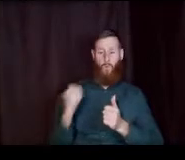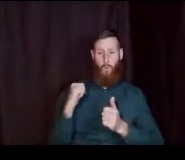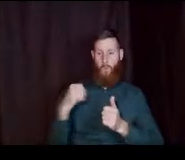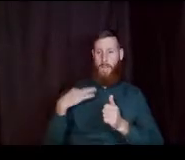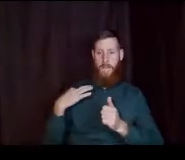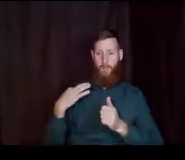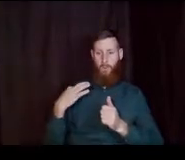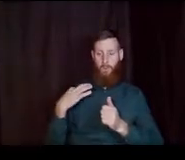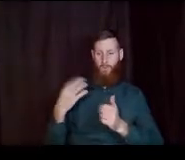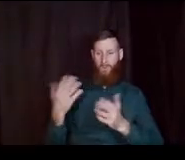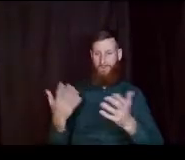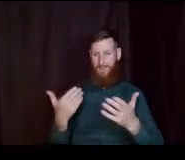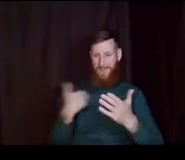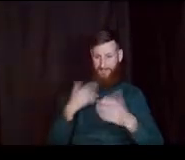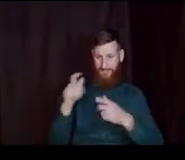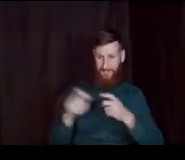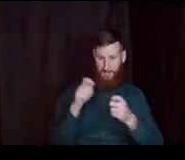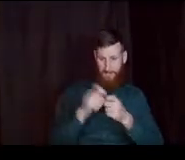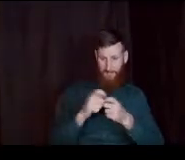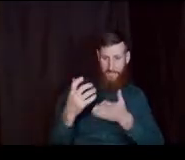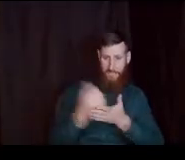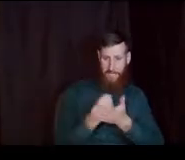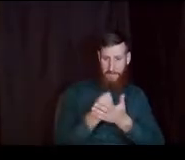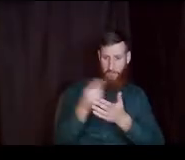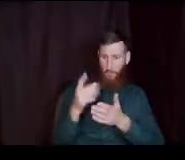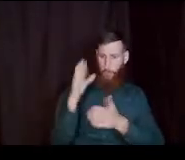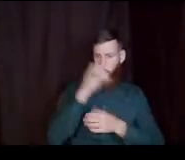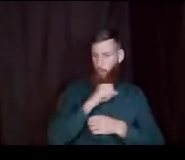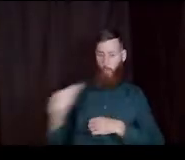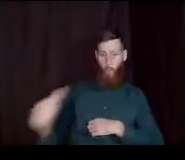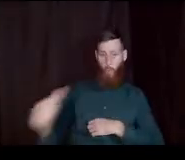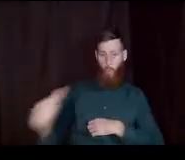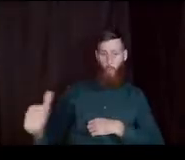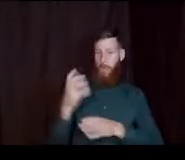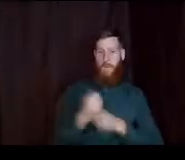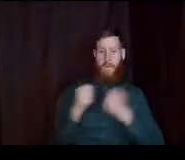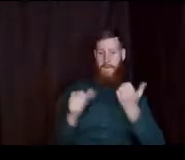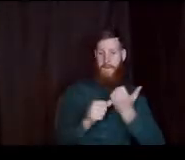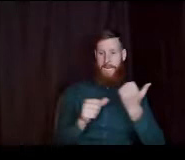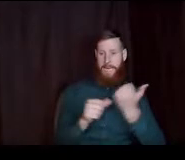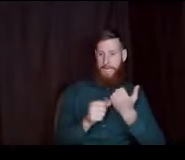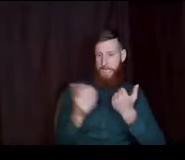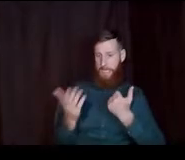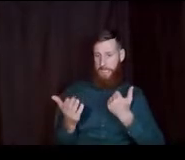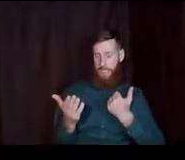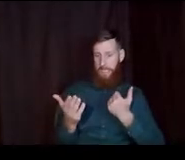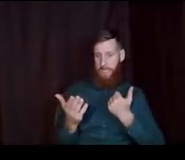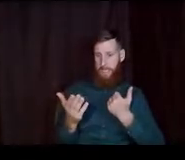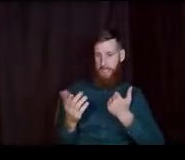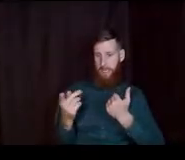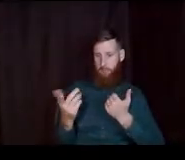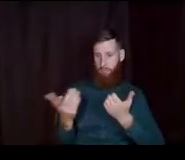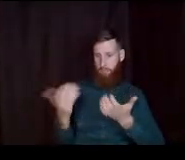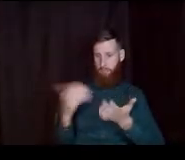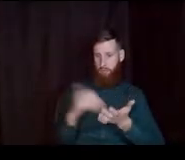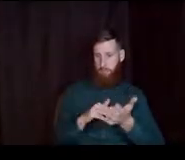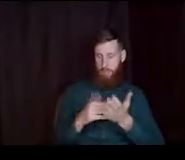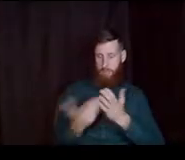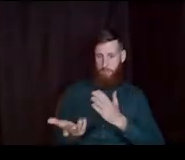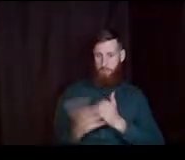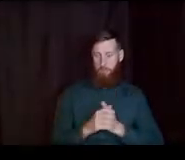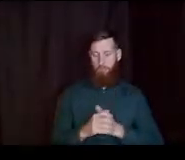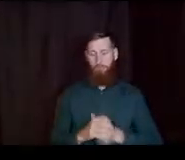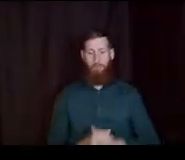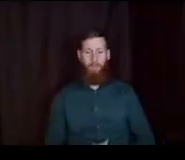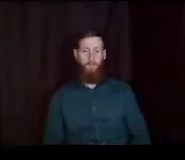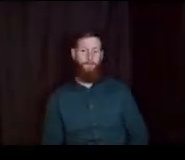Is there a certain income that you can assume? you won't be eligible for aid? Kind of touched on this, but I'll let you repeat again. Christina just to let